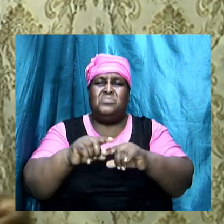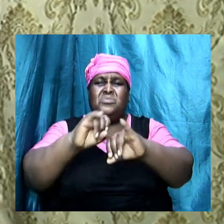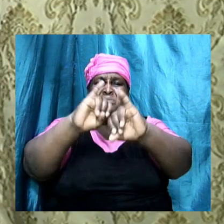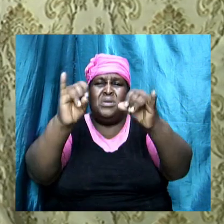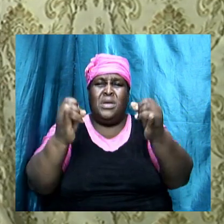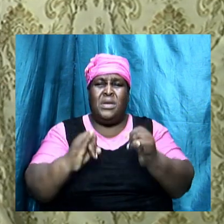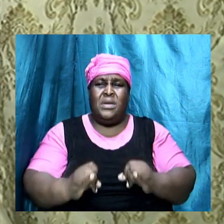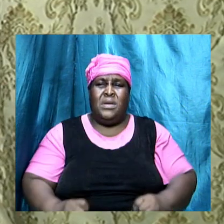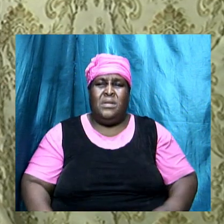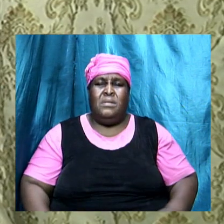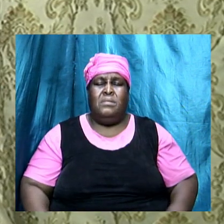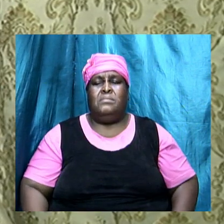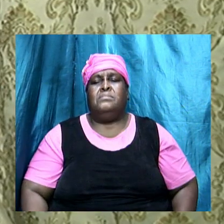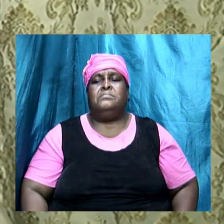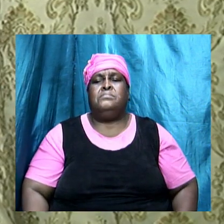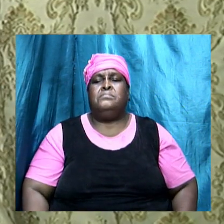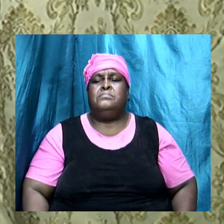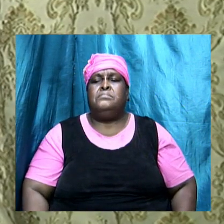doctrines